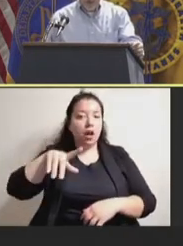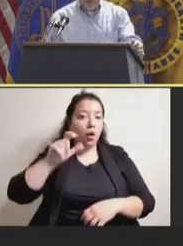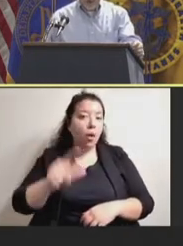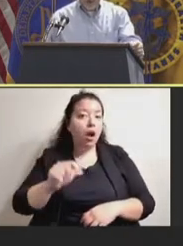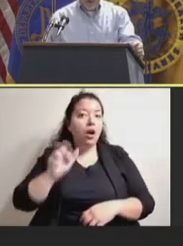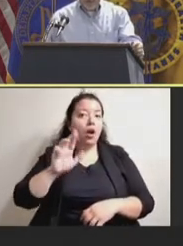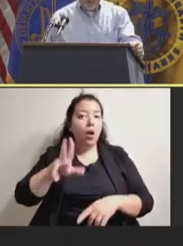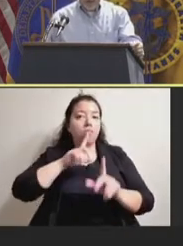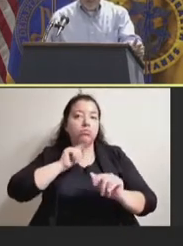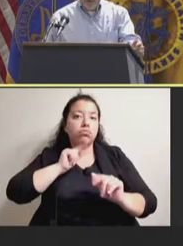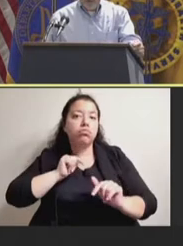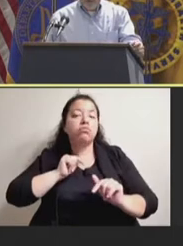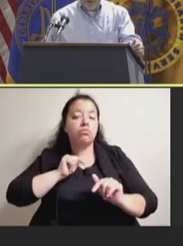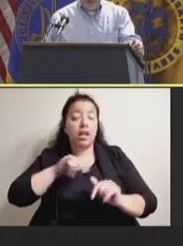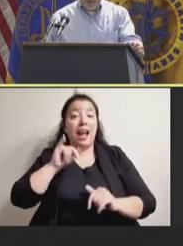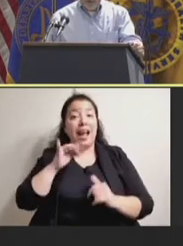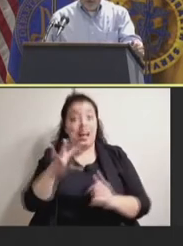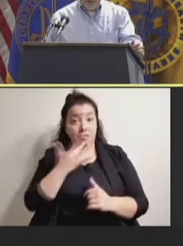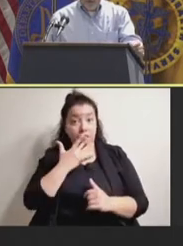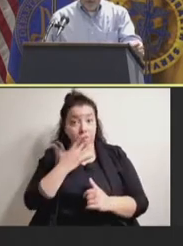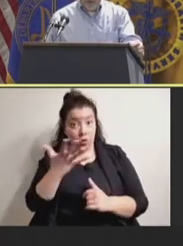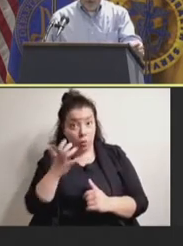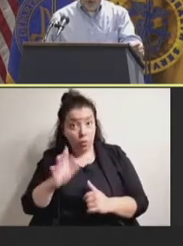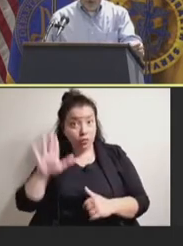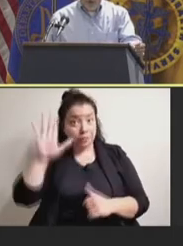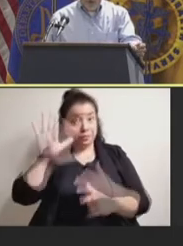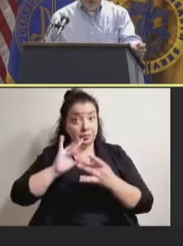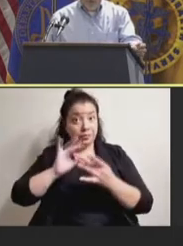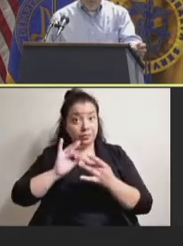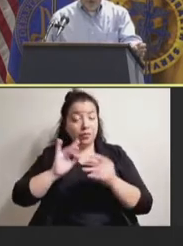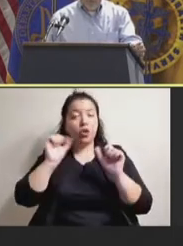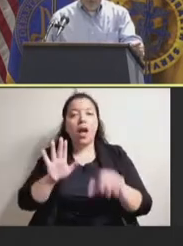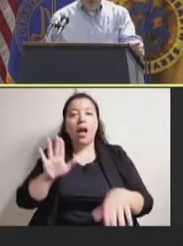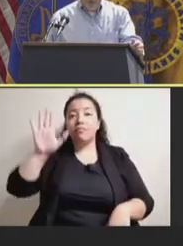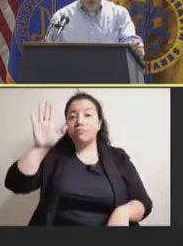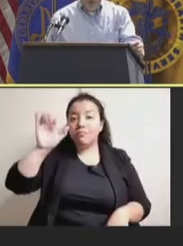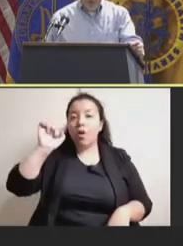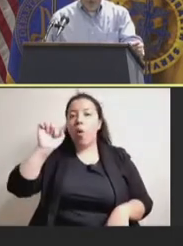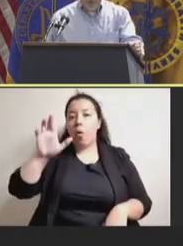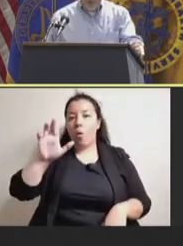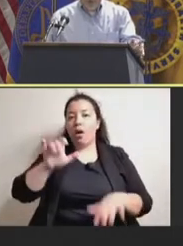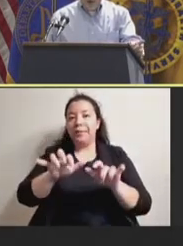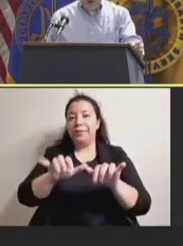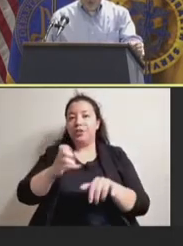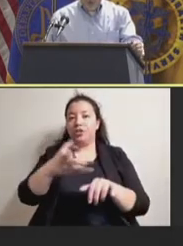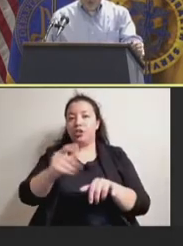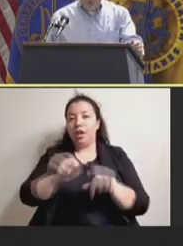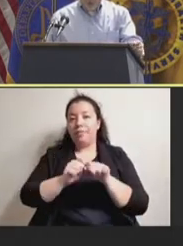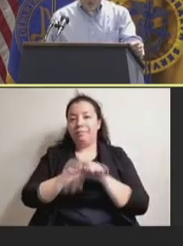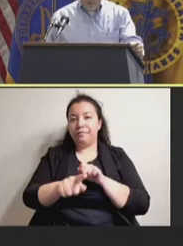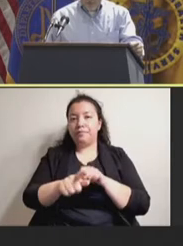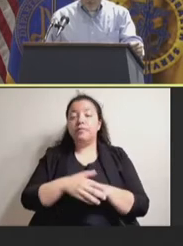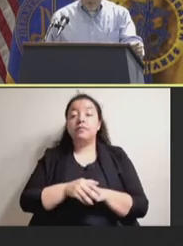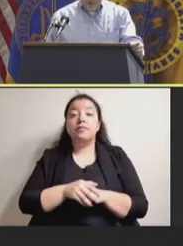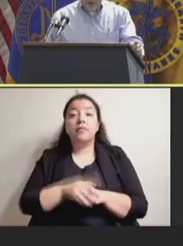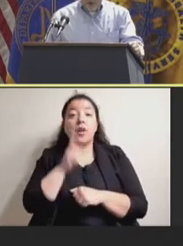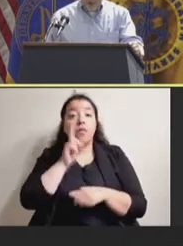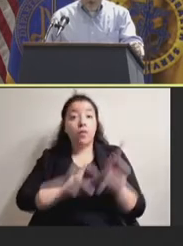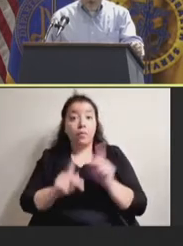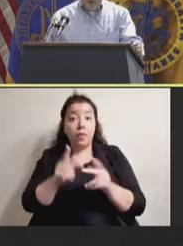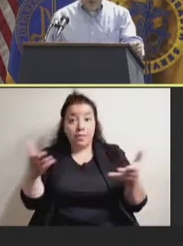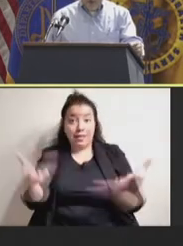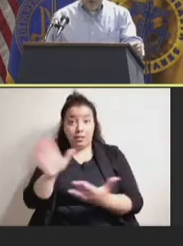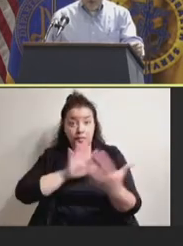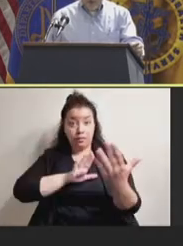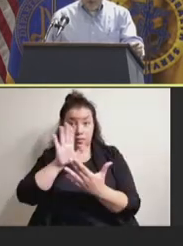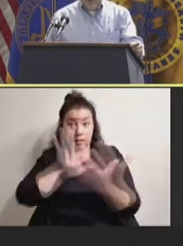If you'd like to speak, please either raise your hand or send me a chat through the online platform. For our in-person members, you can move your nameplate